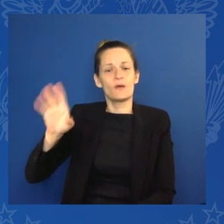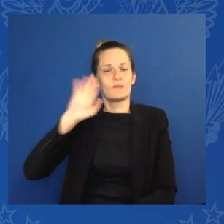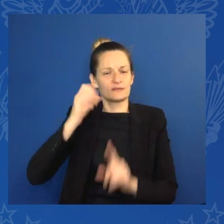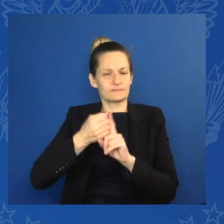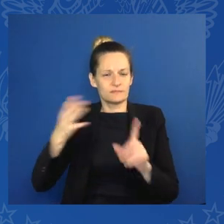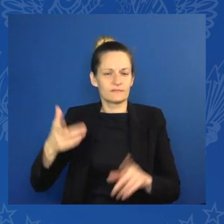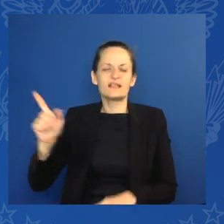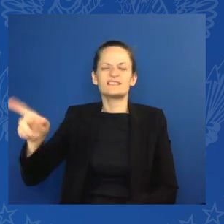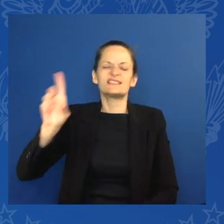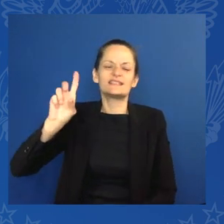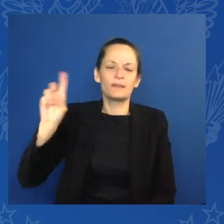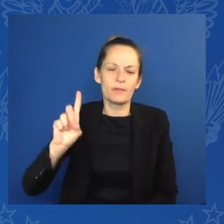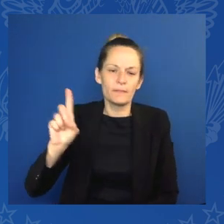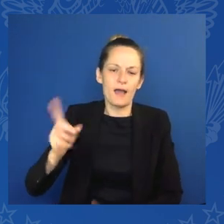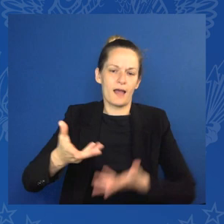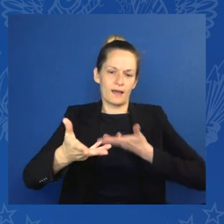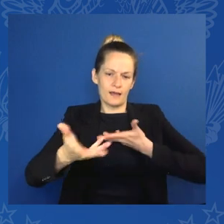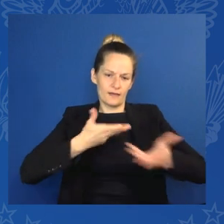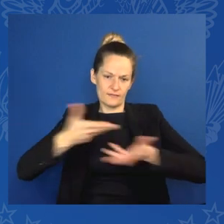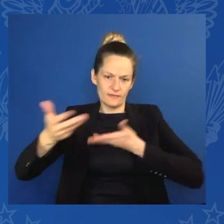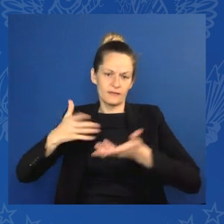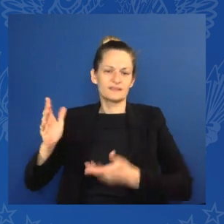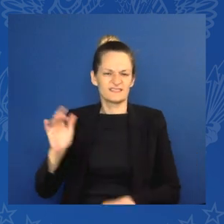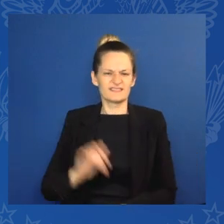including the G7. Thank you.